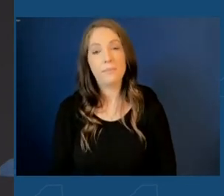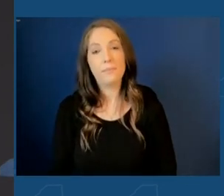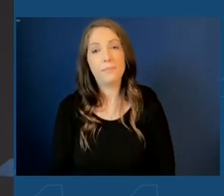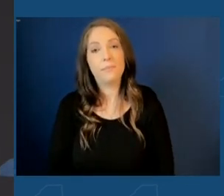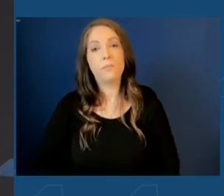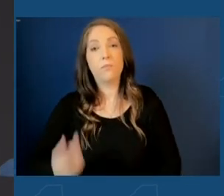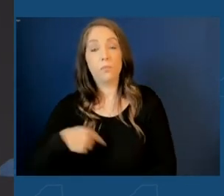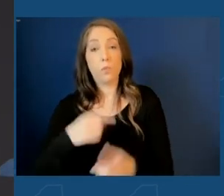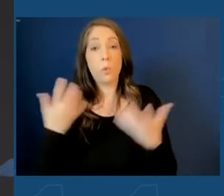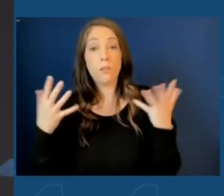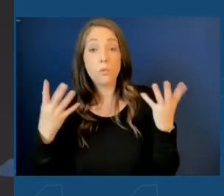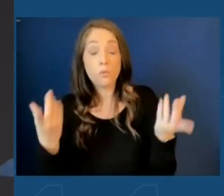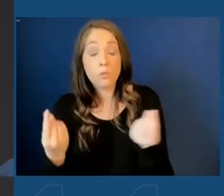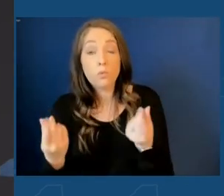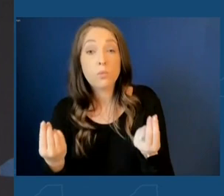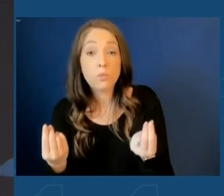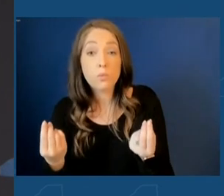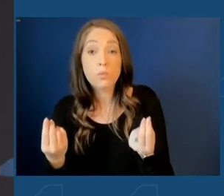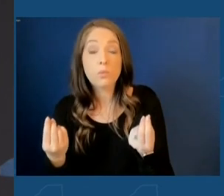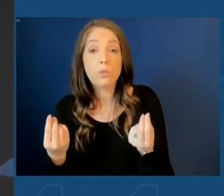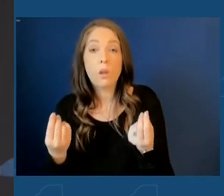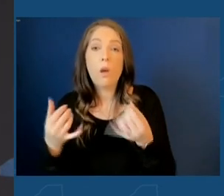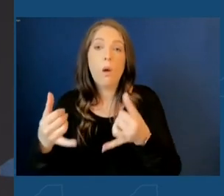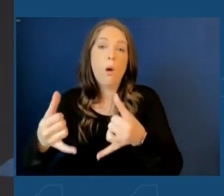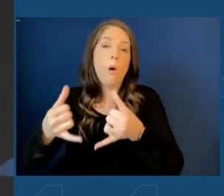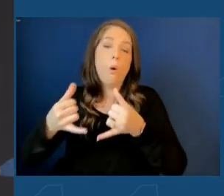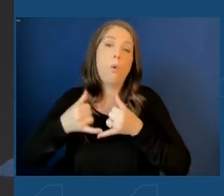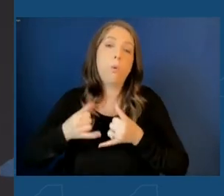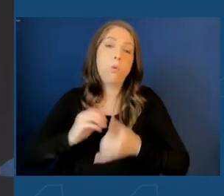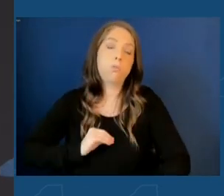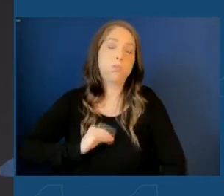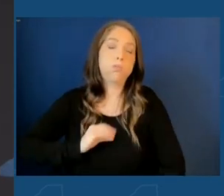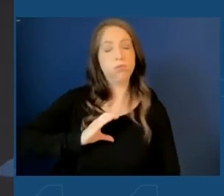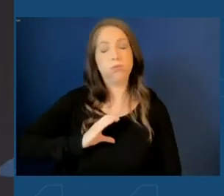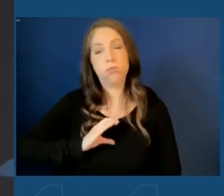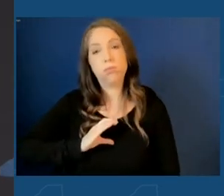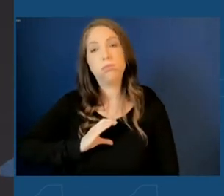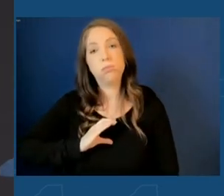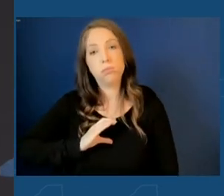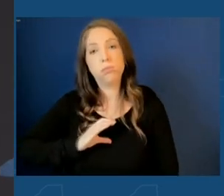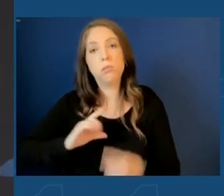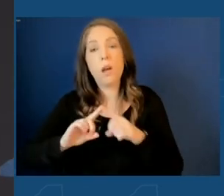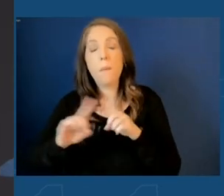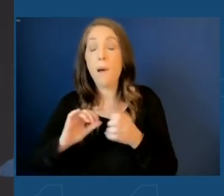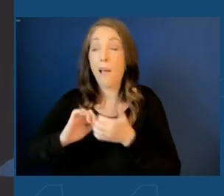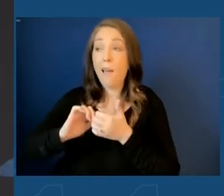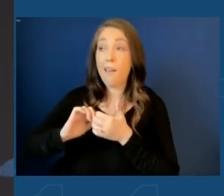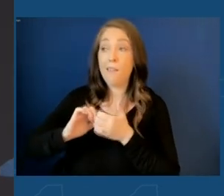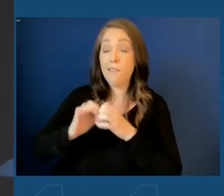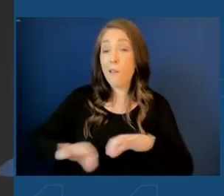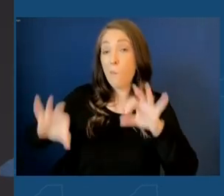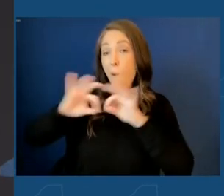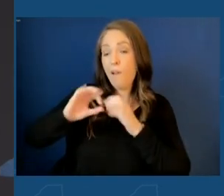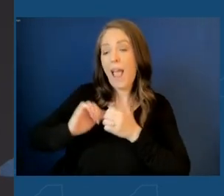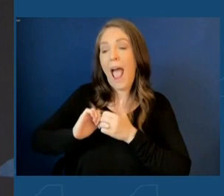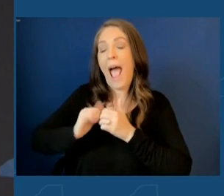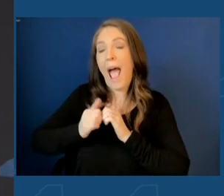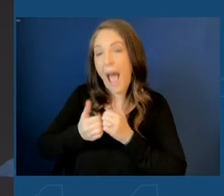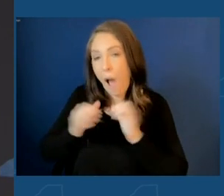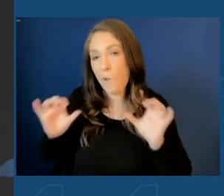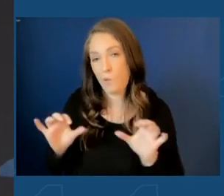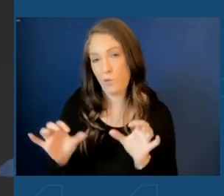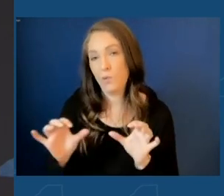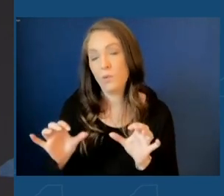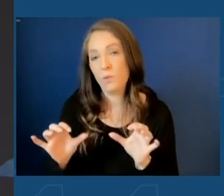What we've done is rewarding for so many reasons, but maybe the most important is how we have done it. By working together